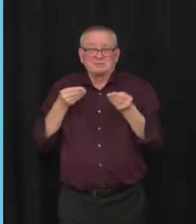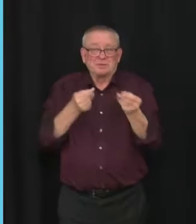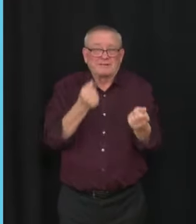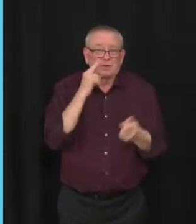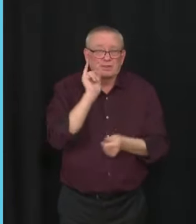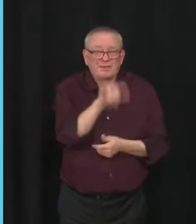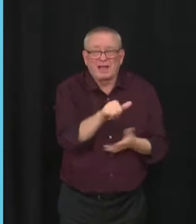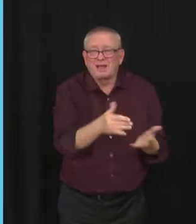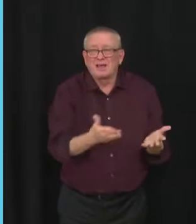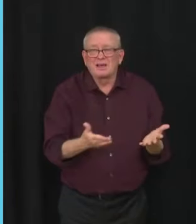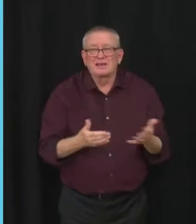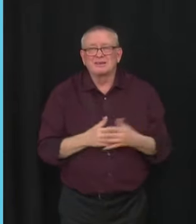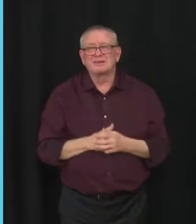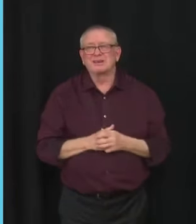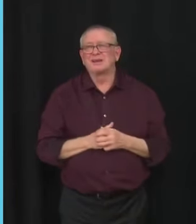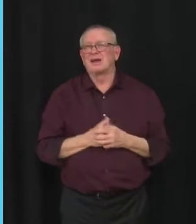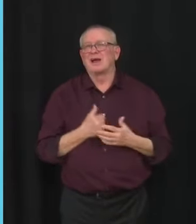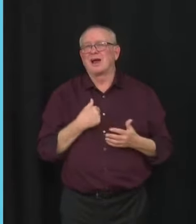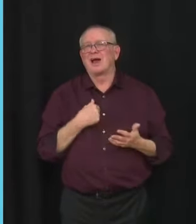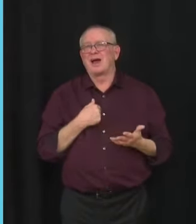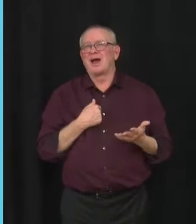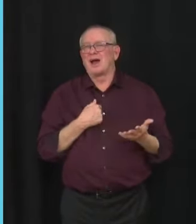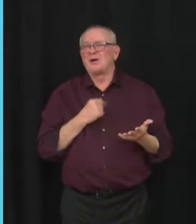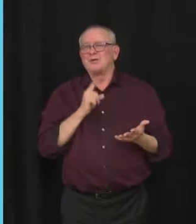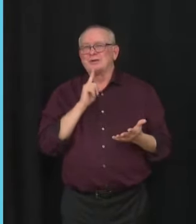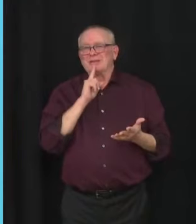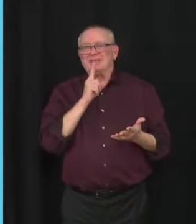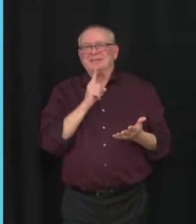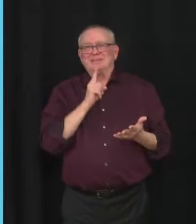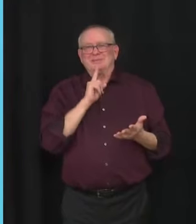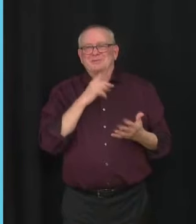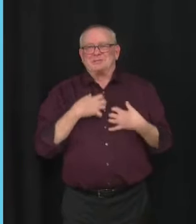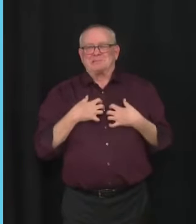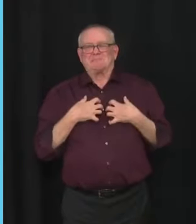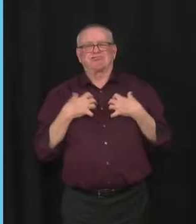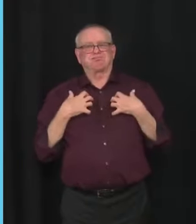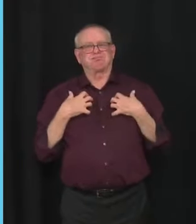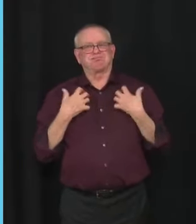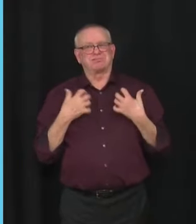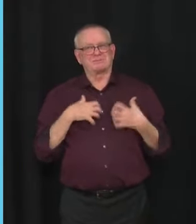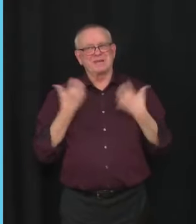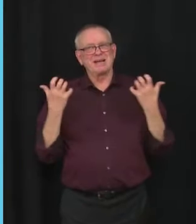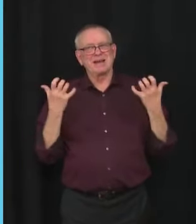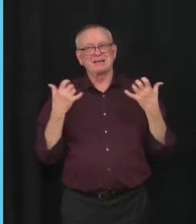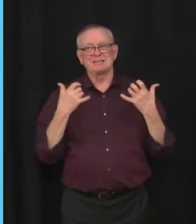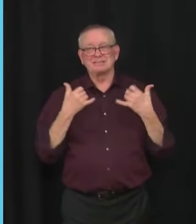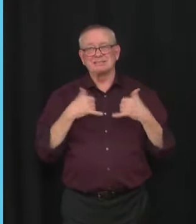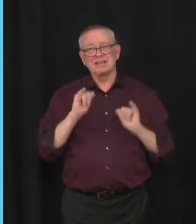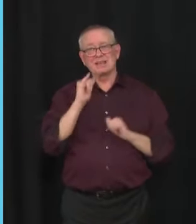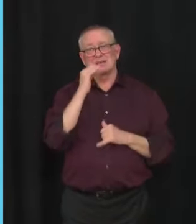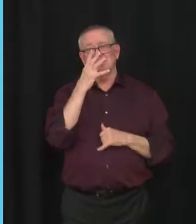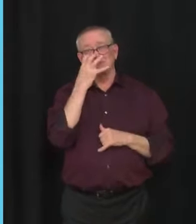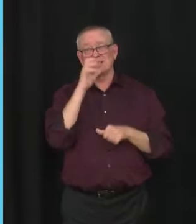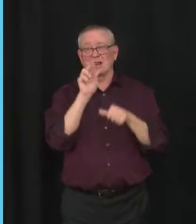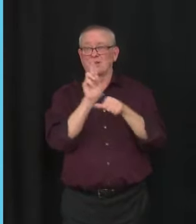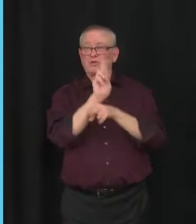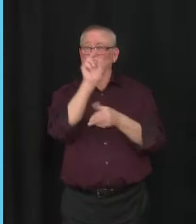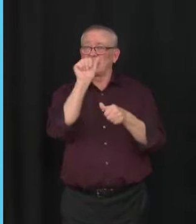seriously ticked off about this. And I'm still about the fact that the University of Alberta gave this guy an honorary degree.